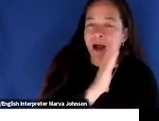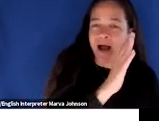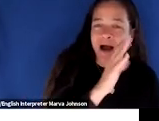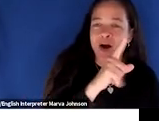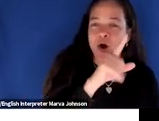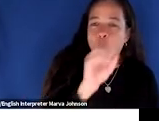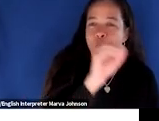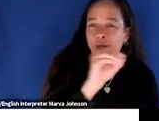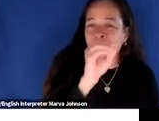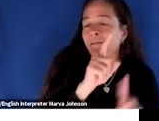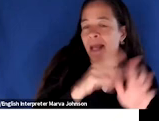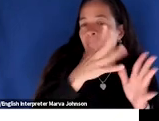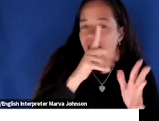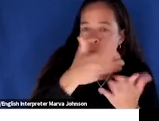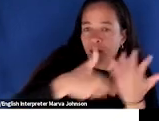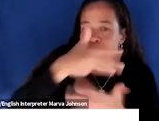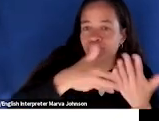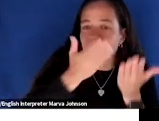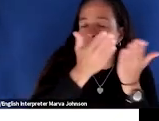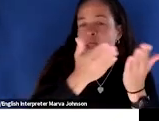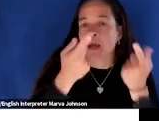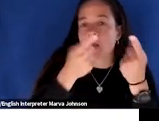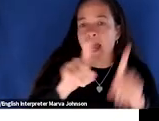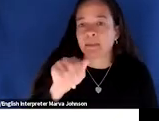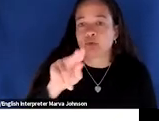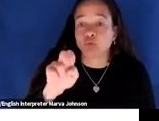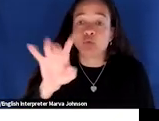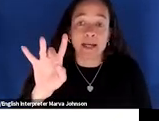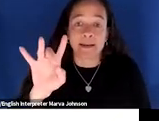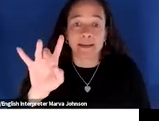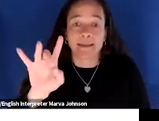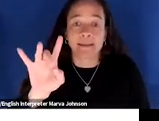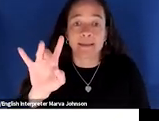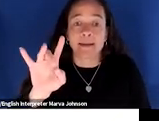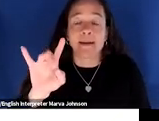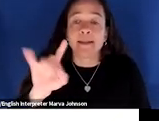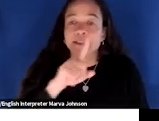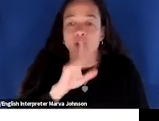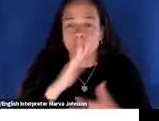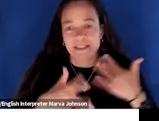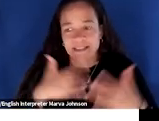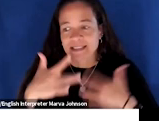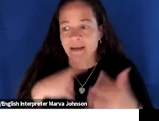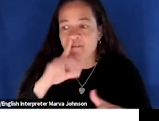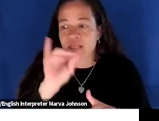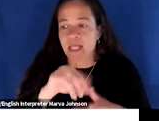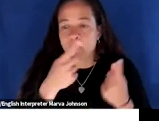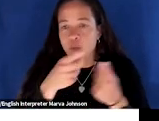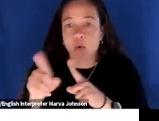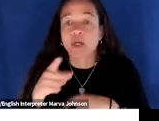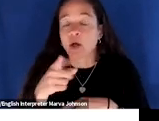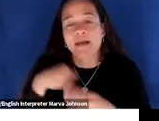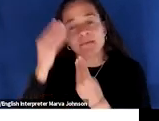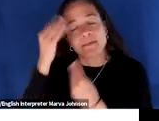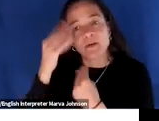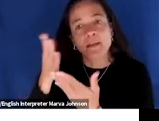also a social kind of thing and that's going to be happening on june the 8th uh and so real excited for that again information in the link if